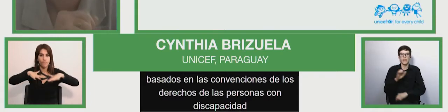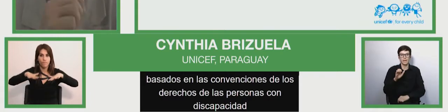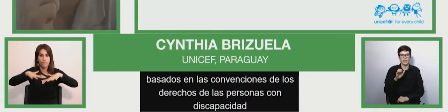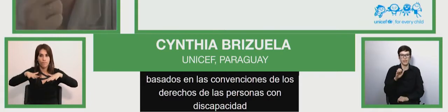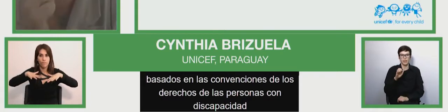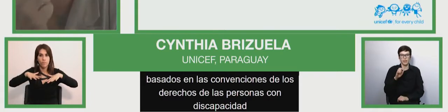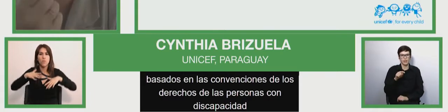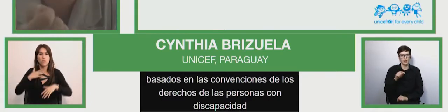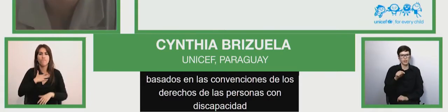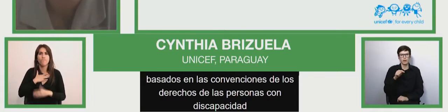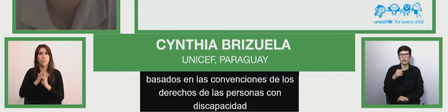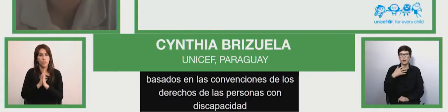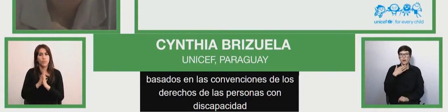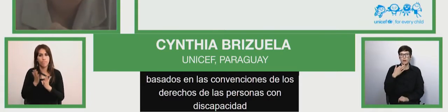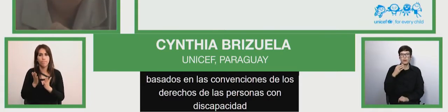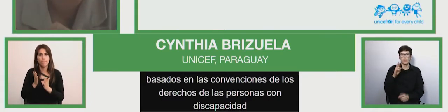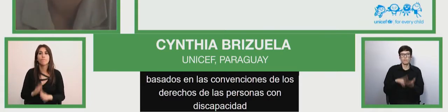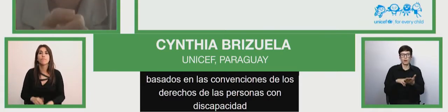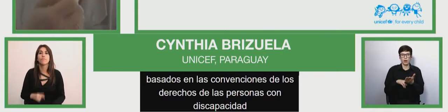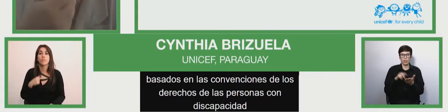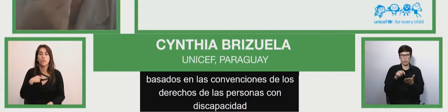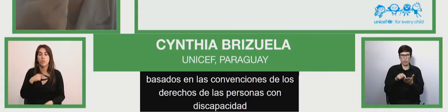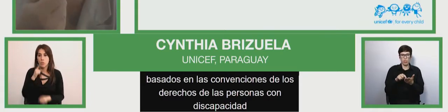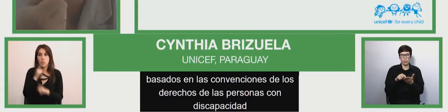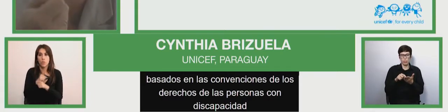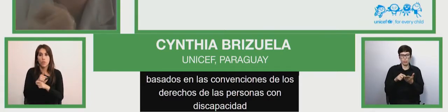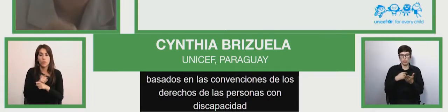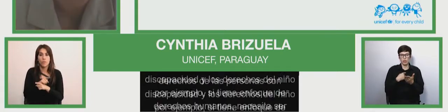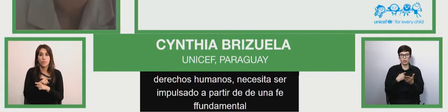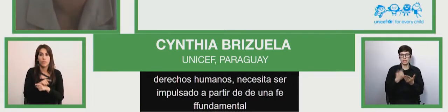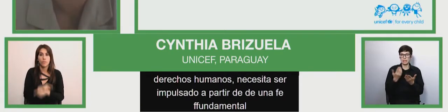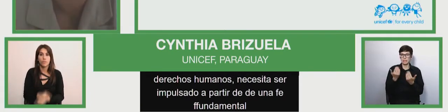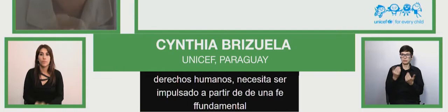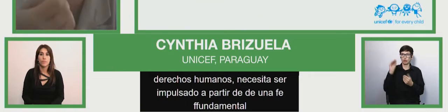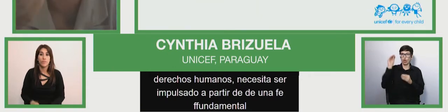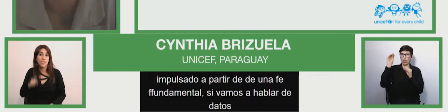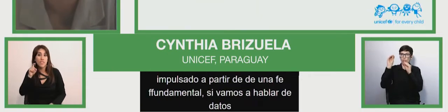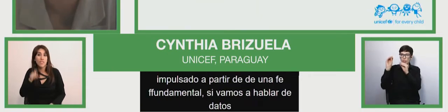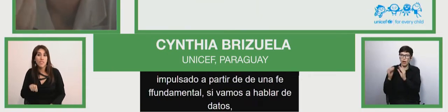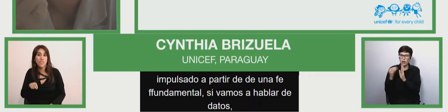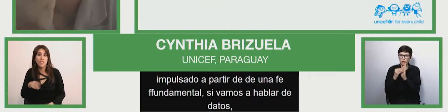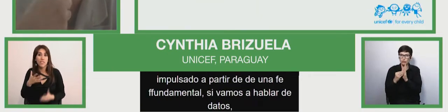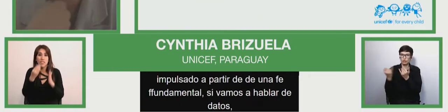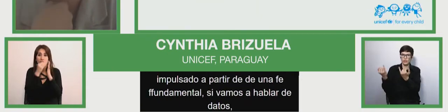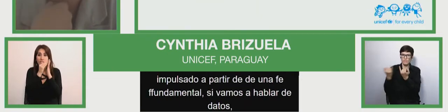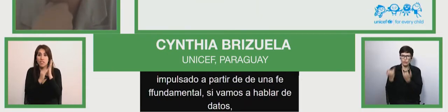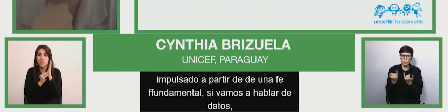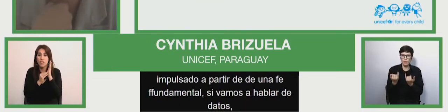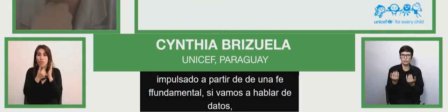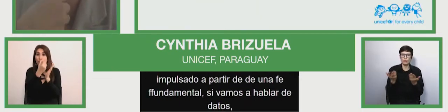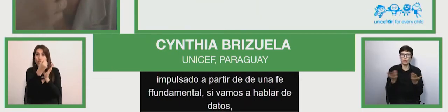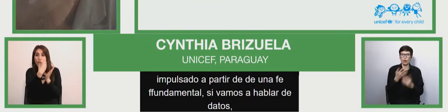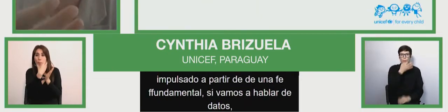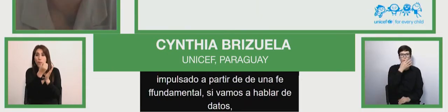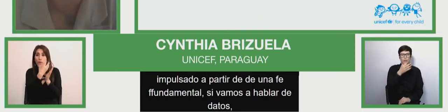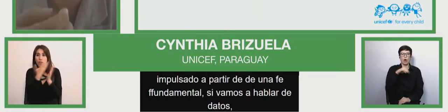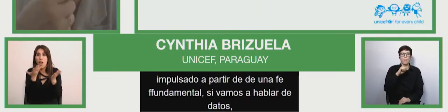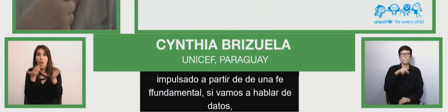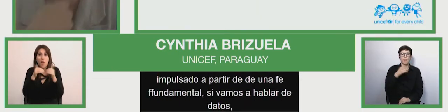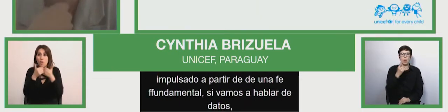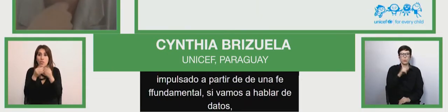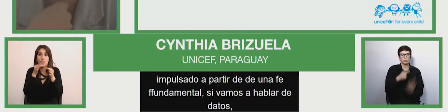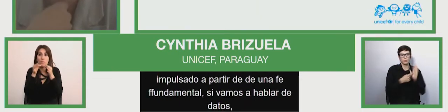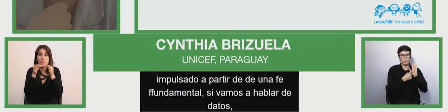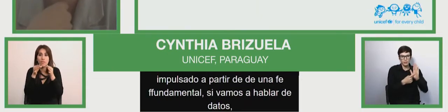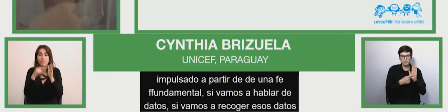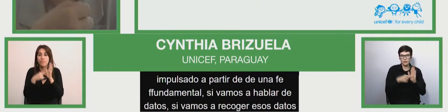we're talking about data that if we're going to we recollect data human or javier's message as presented we